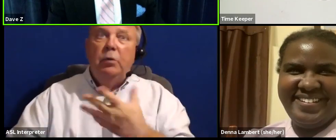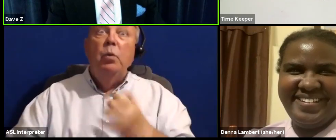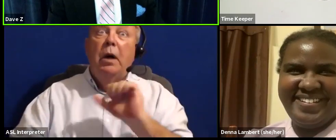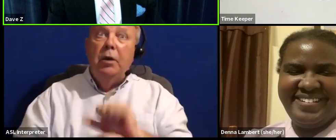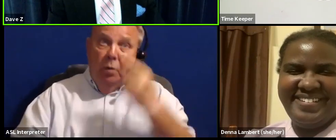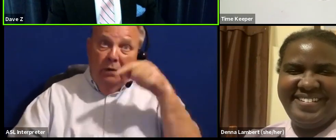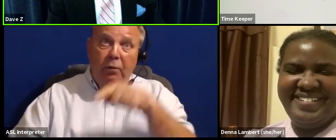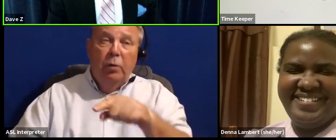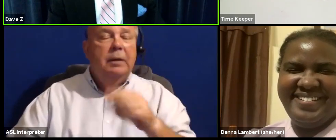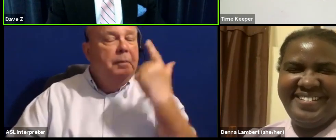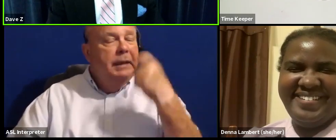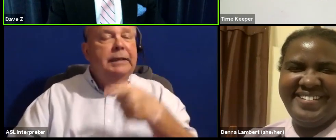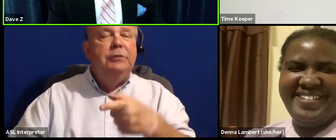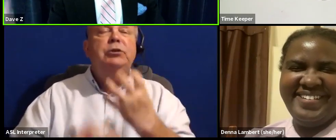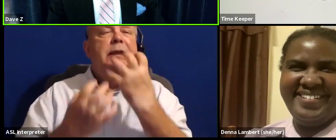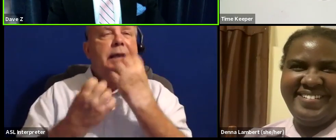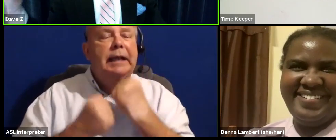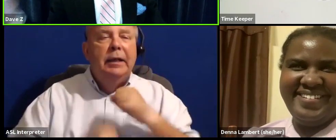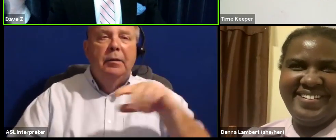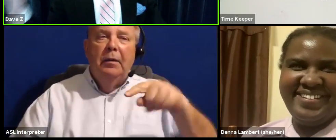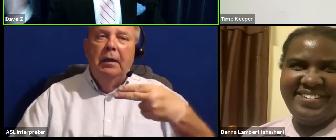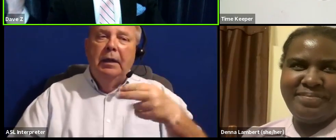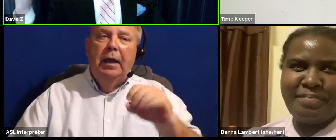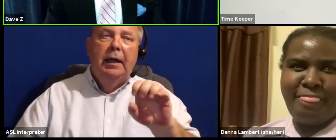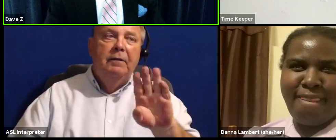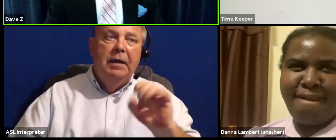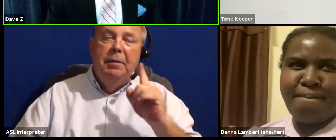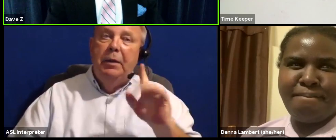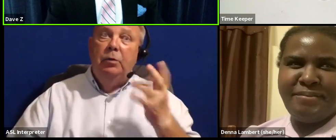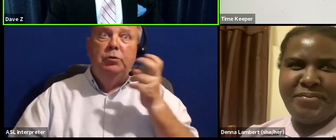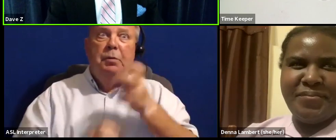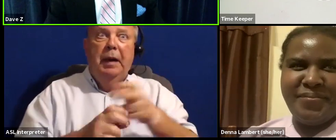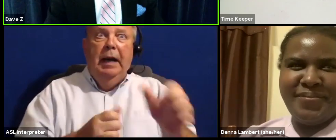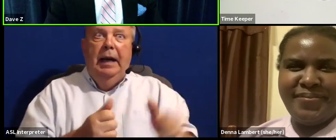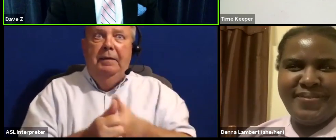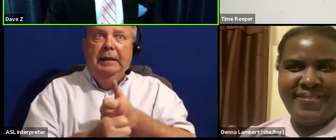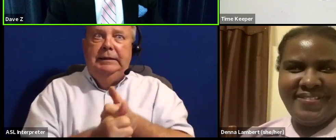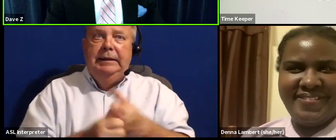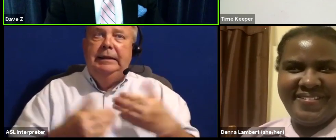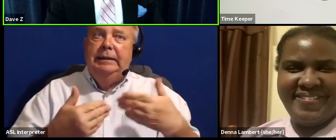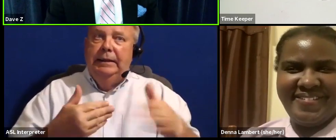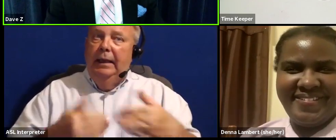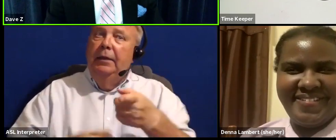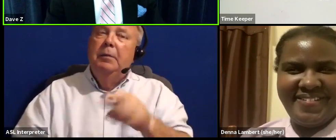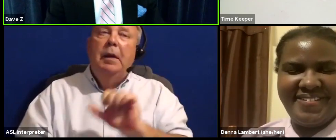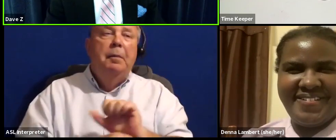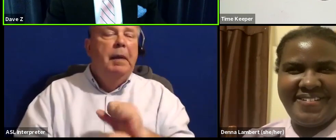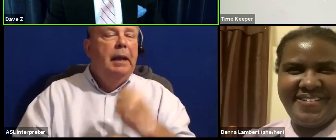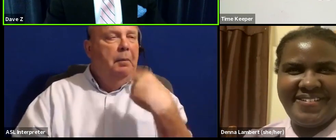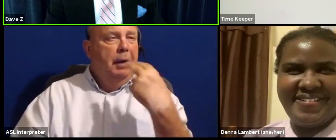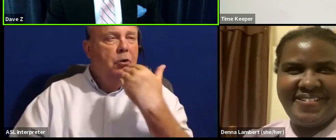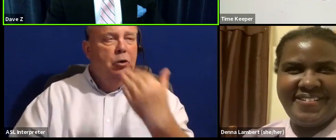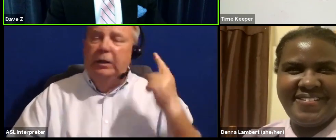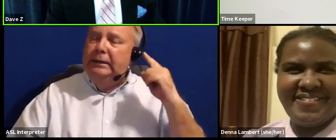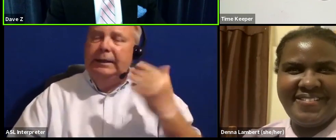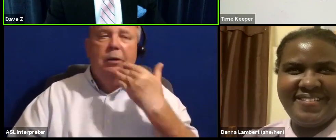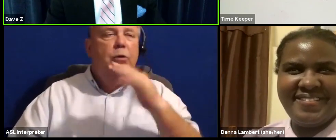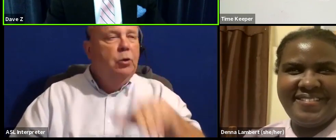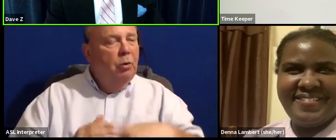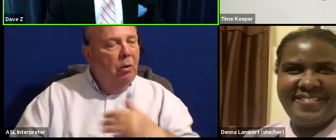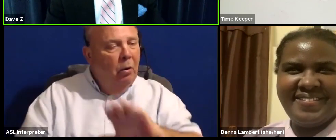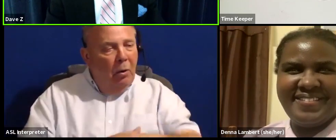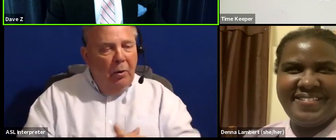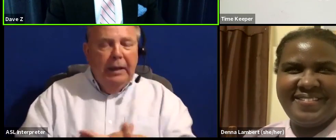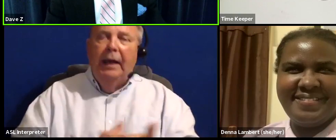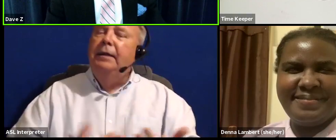cares so much. And Phoebe, who is behind the scenes here at Gate, she's been making me look good and sound good all night here.